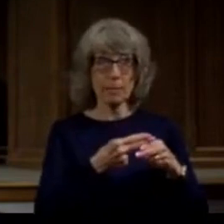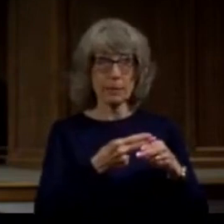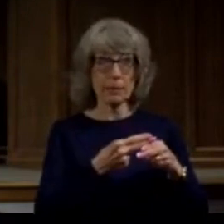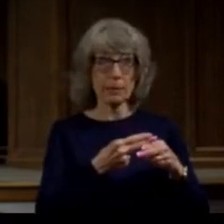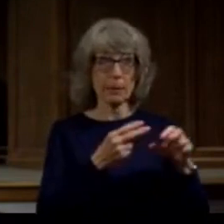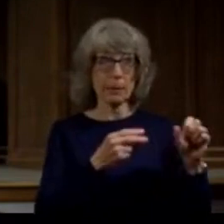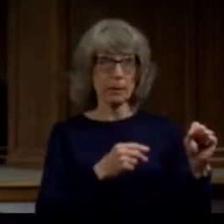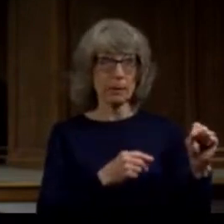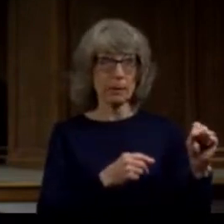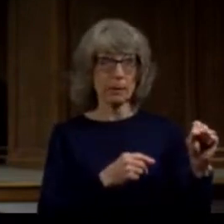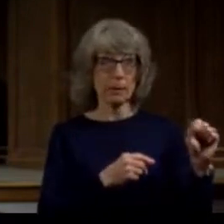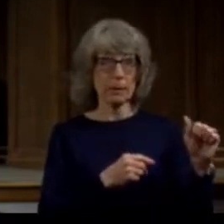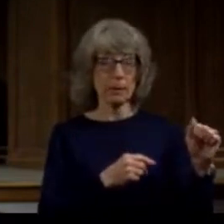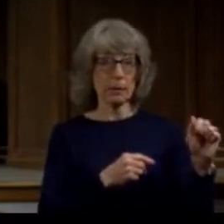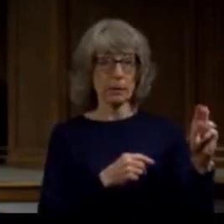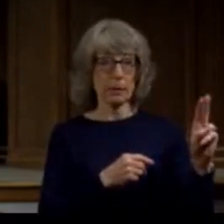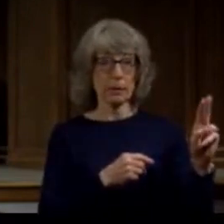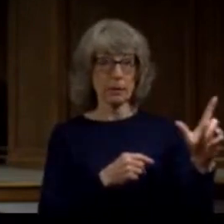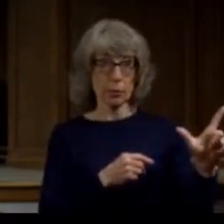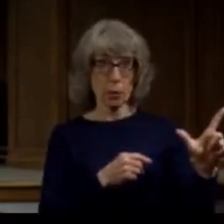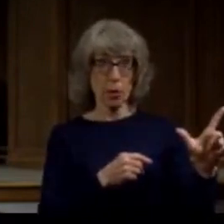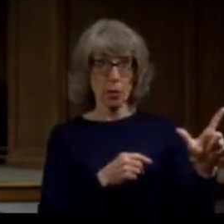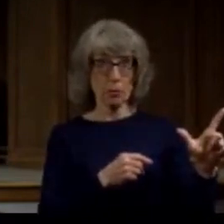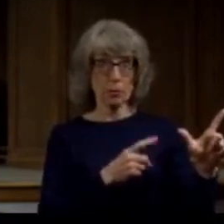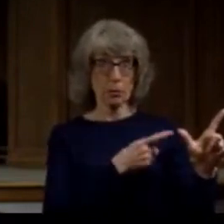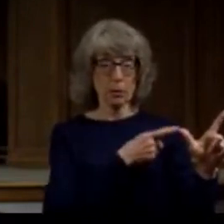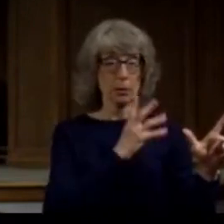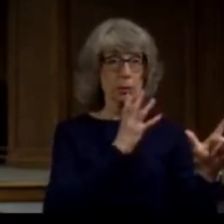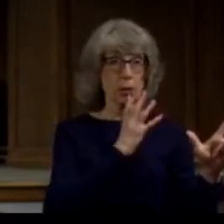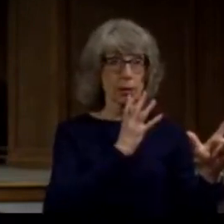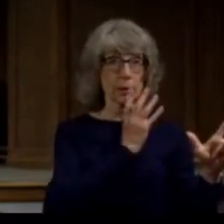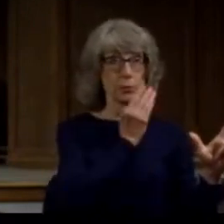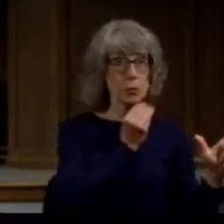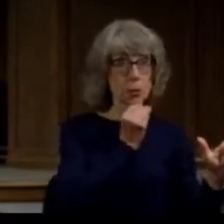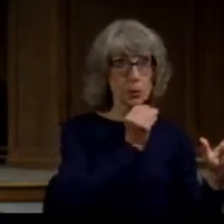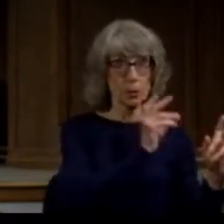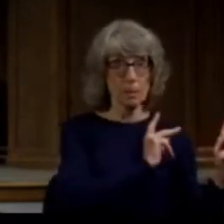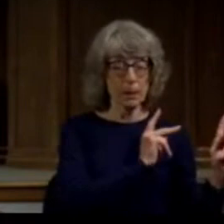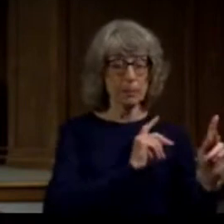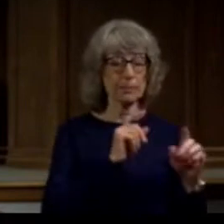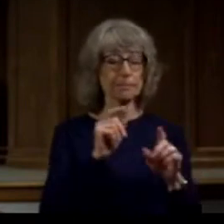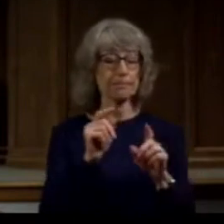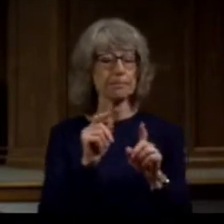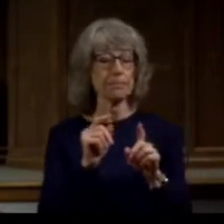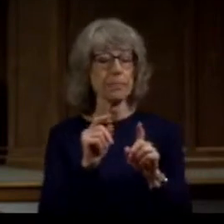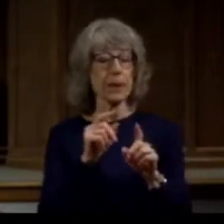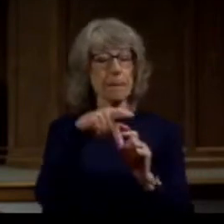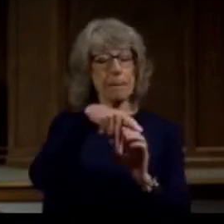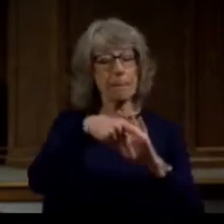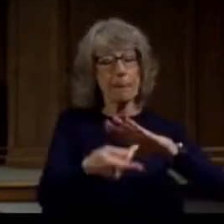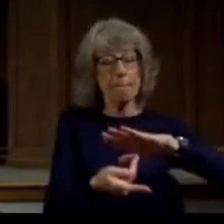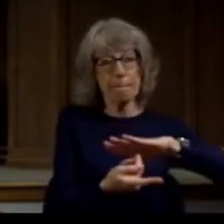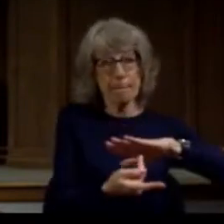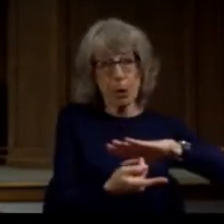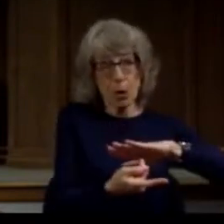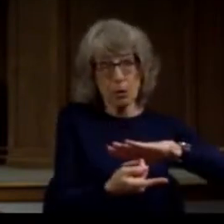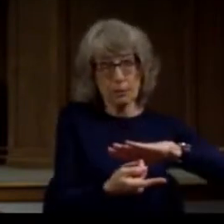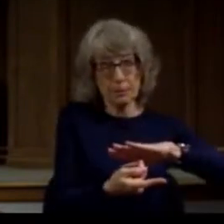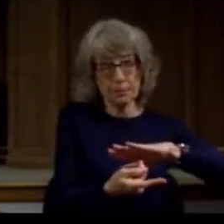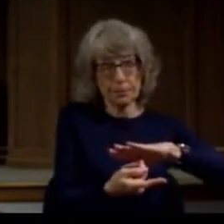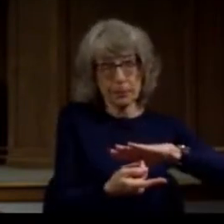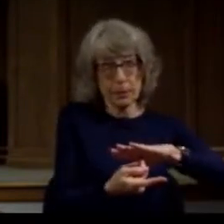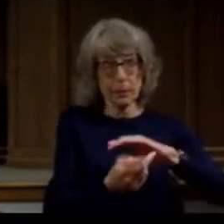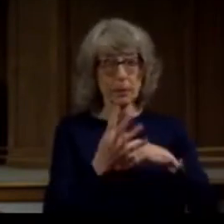when he's talking to his Jewish friends and family. Then he uses the name Paul when he is talking to